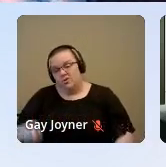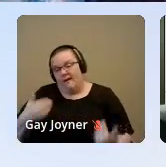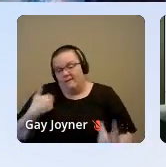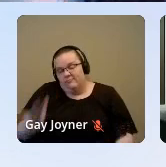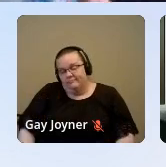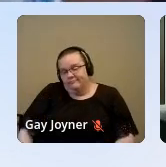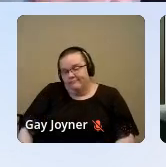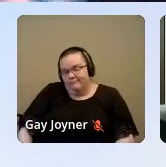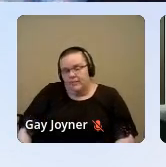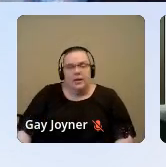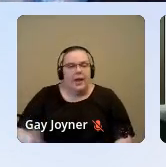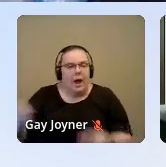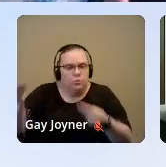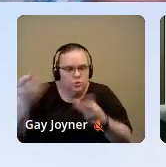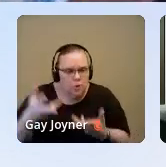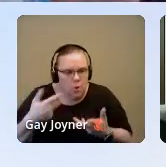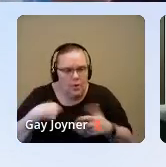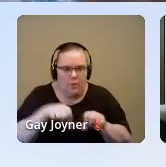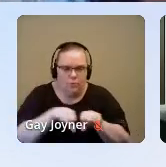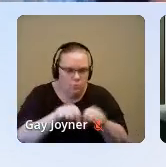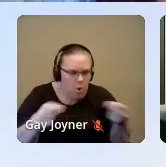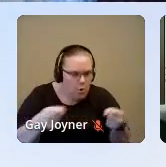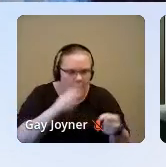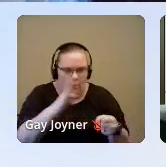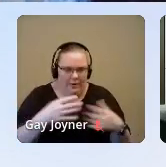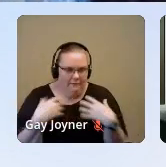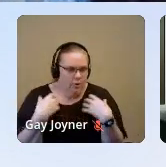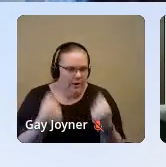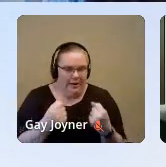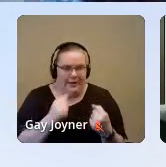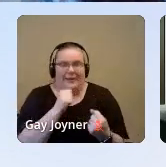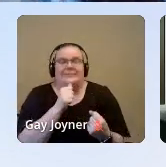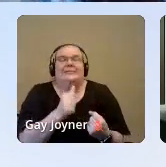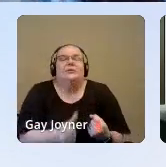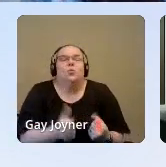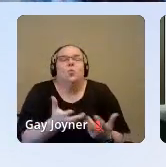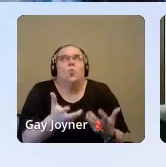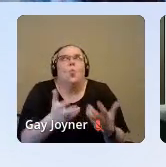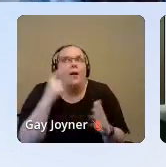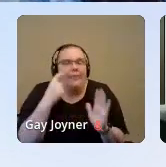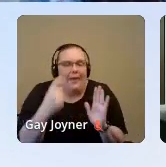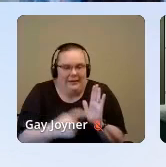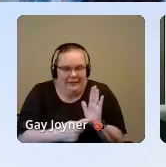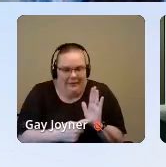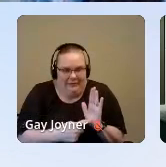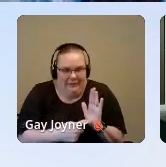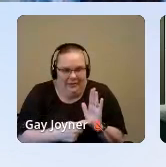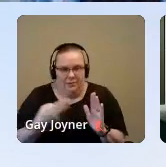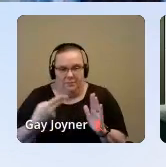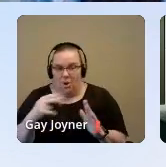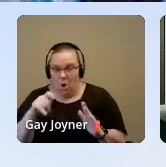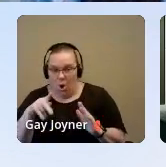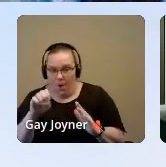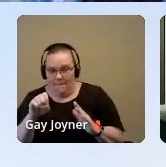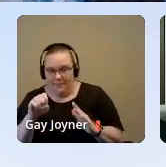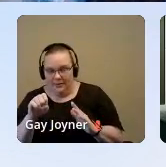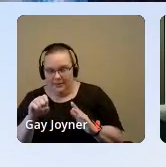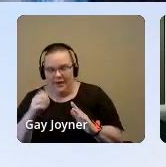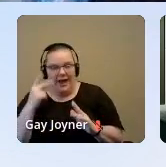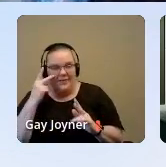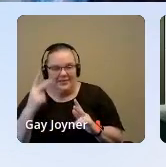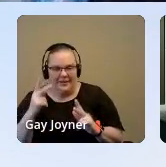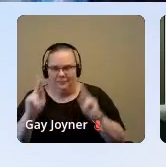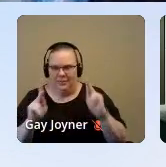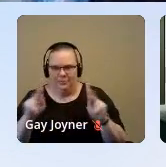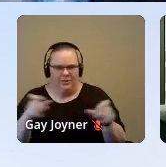that I was broken and I would never heal and that, and I didn't want that identity. Hope would have been, you know, I've seen other people deal with this. You're